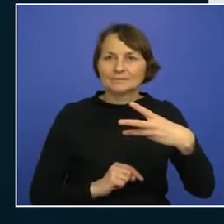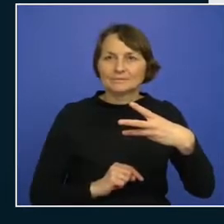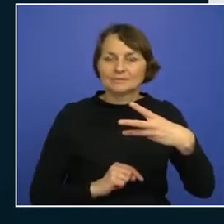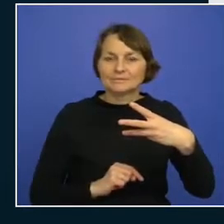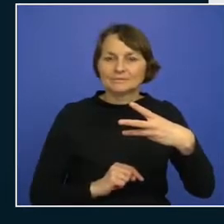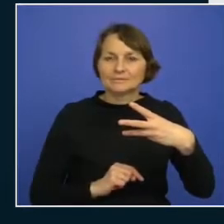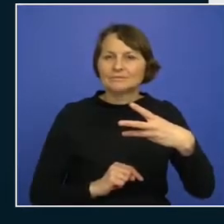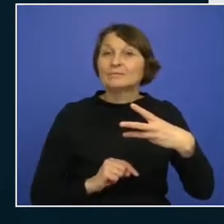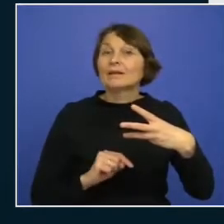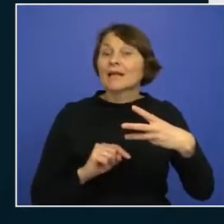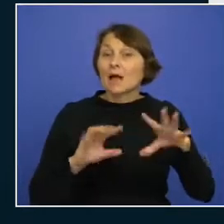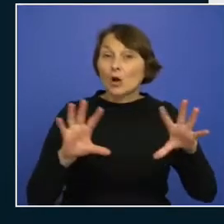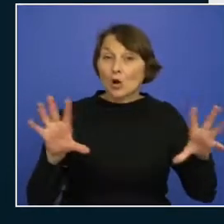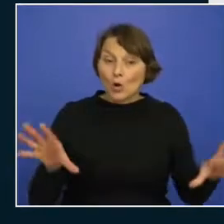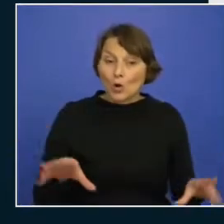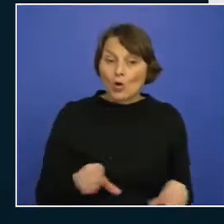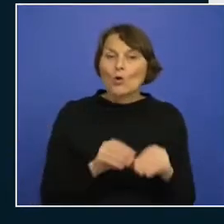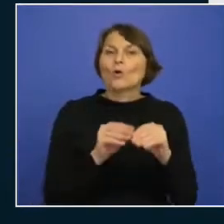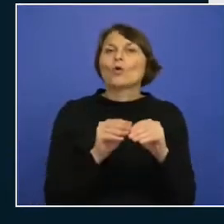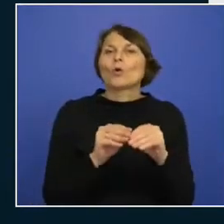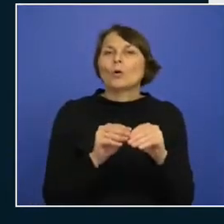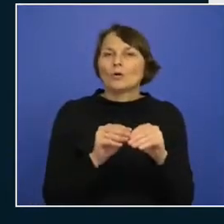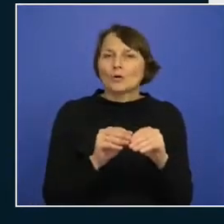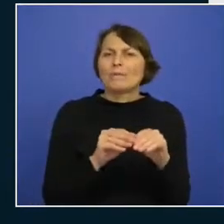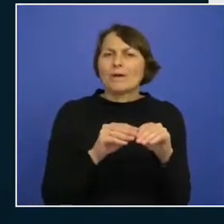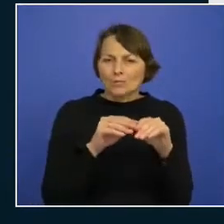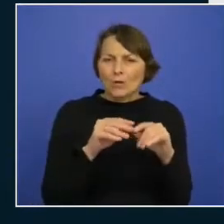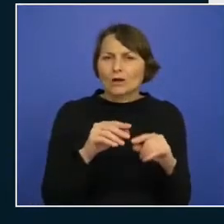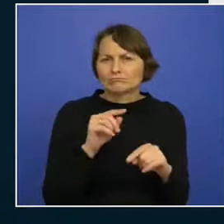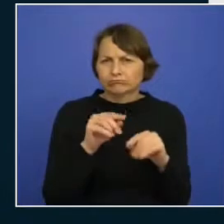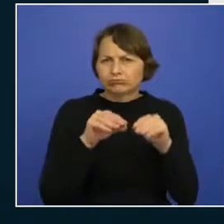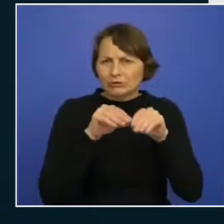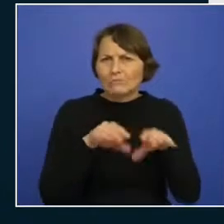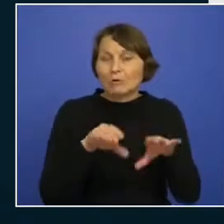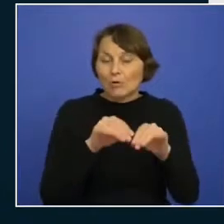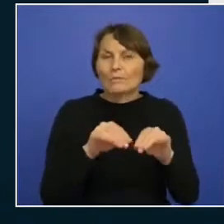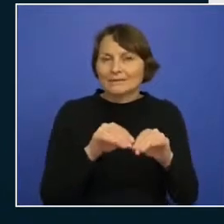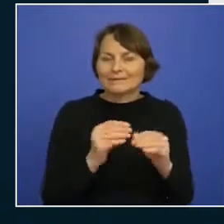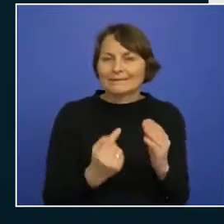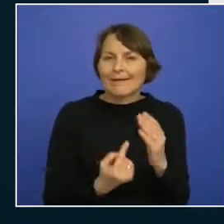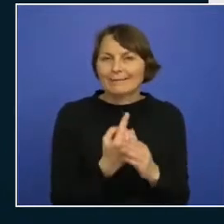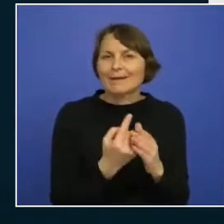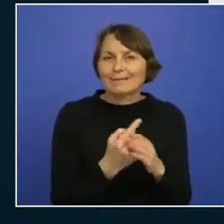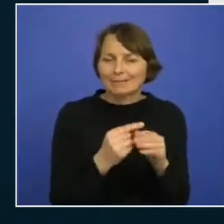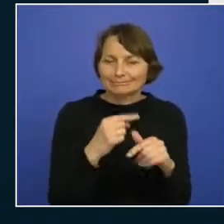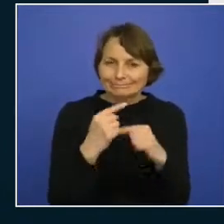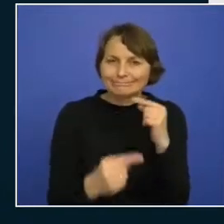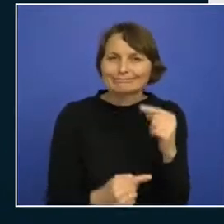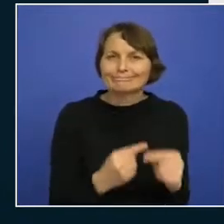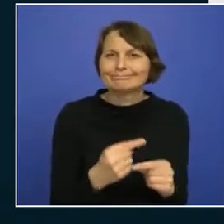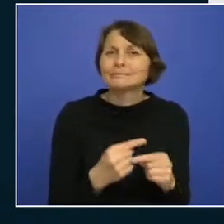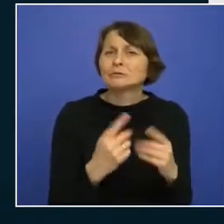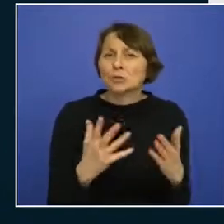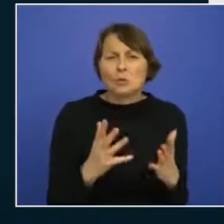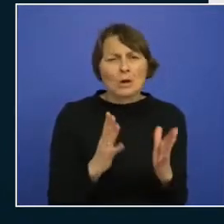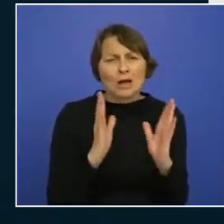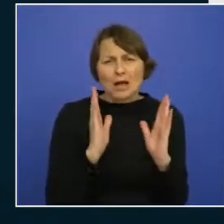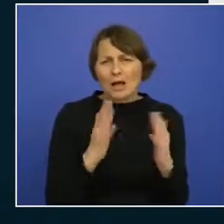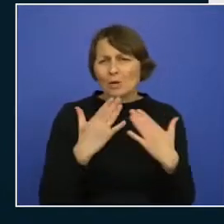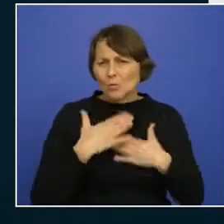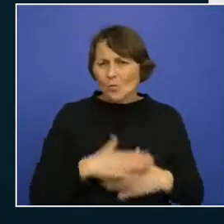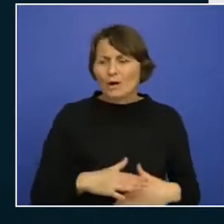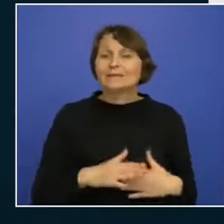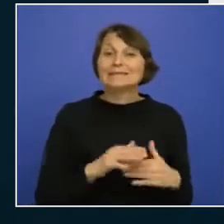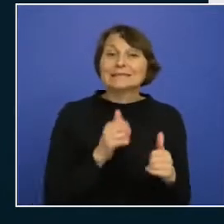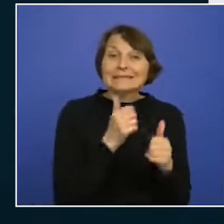generated during the deployment and I'll do this on purpose so this way you always have your admin username and your admin password and